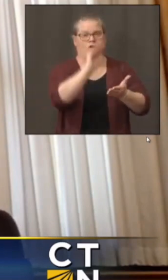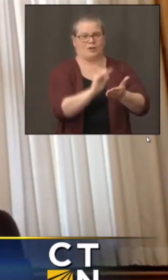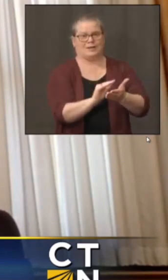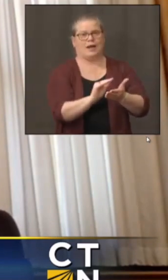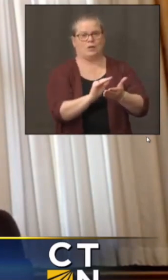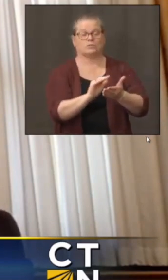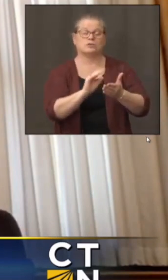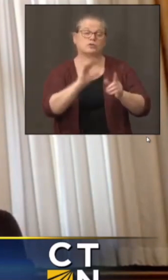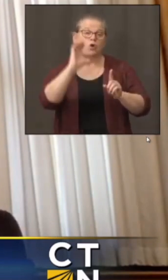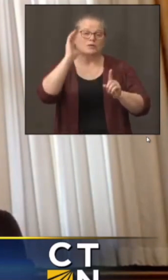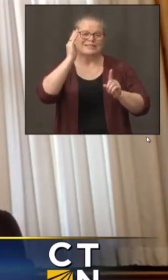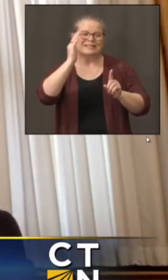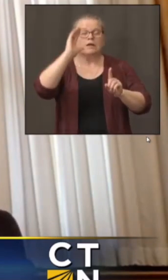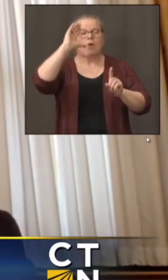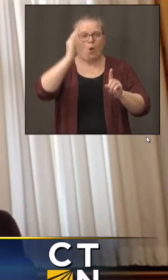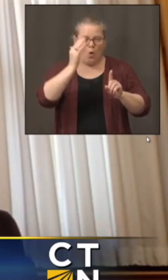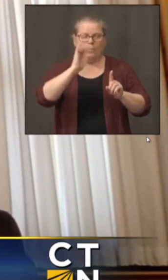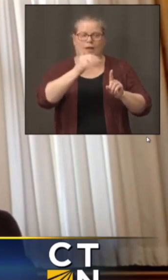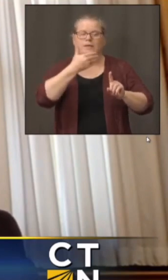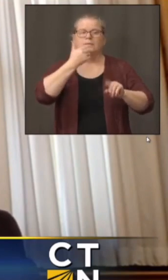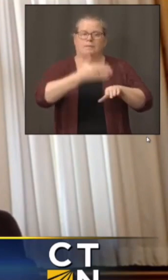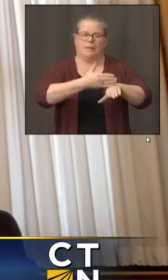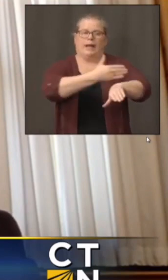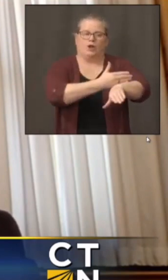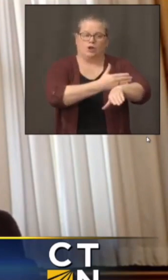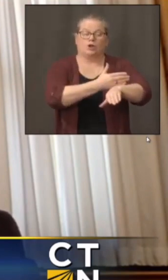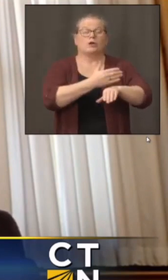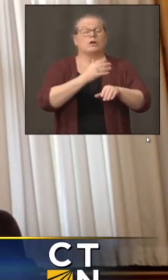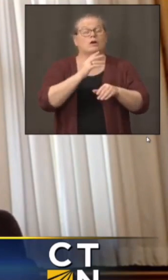though on a two-week average, they are red.